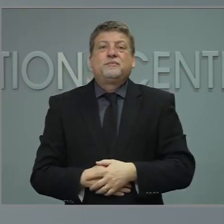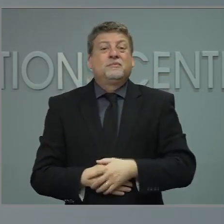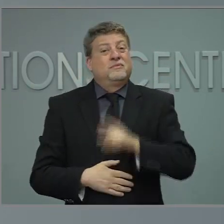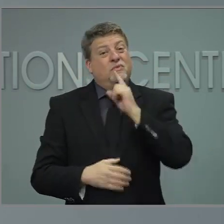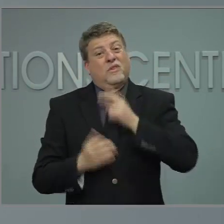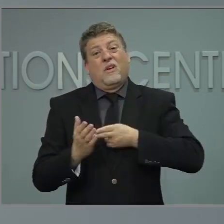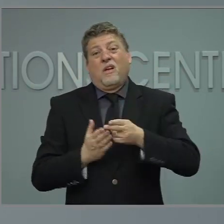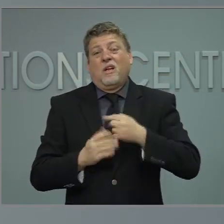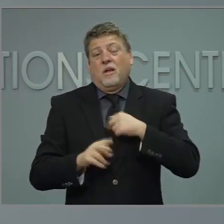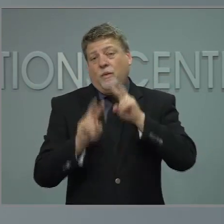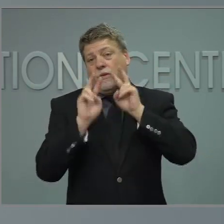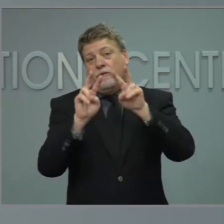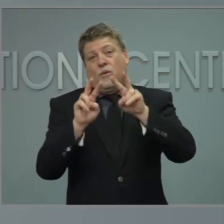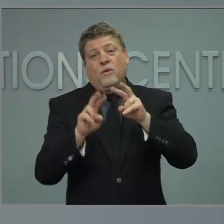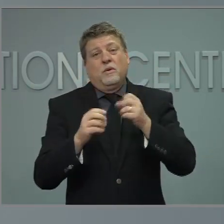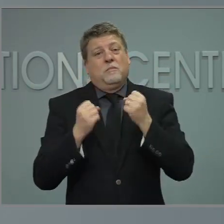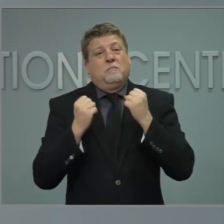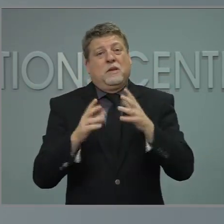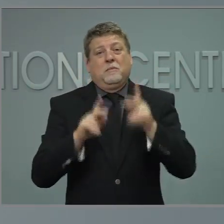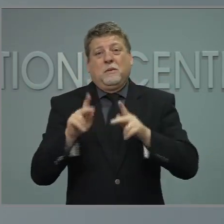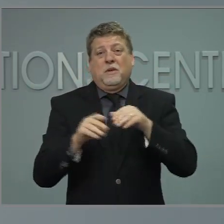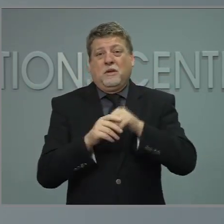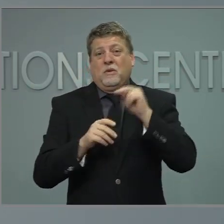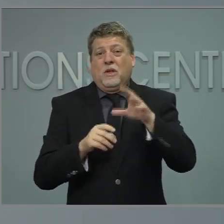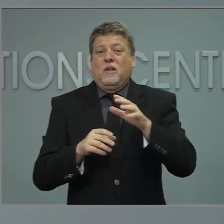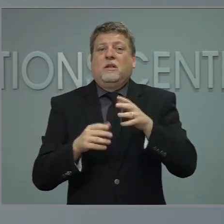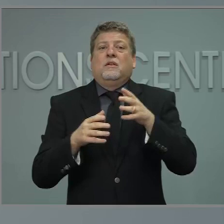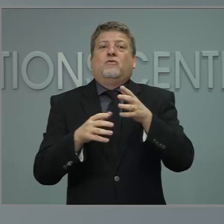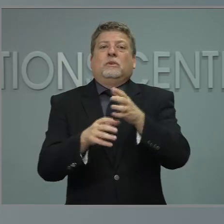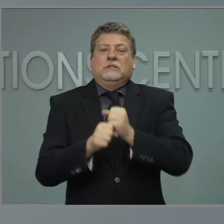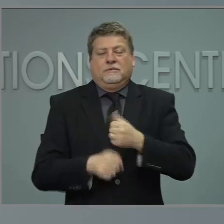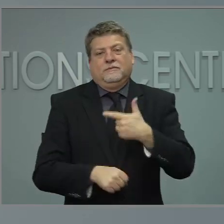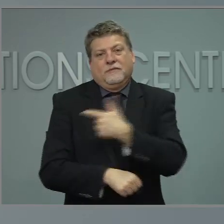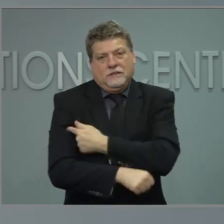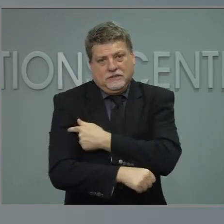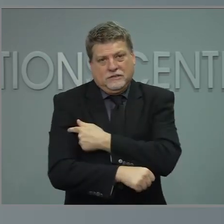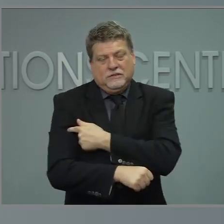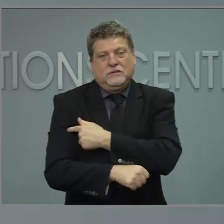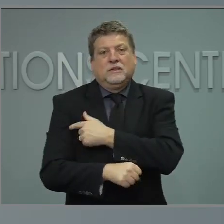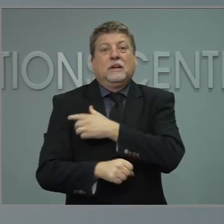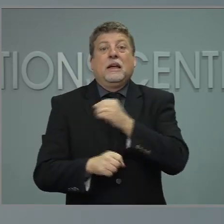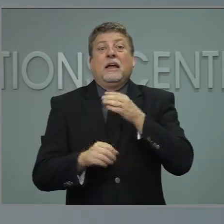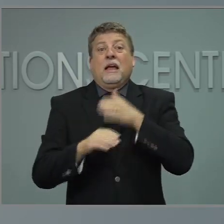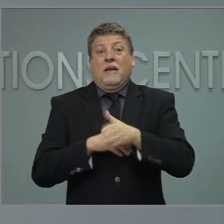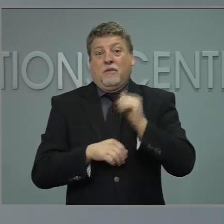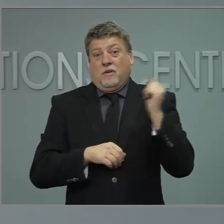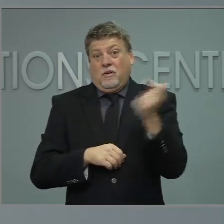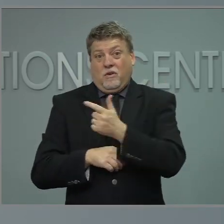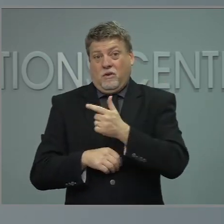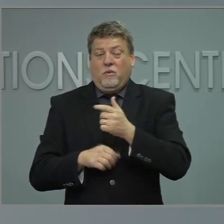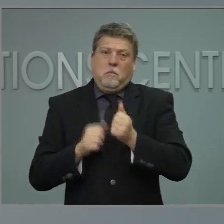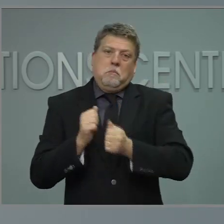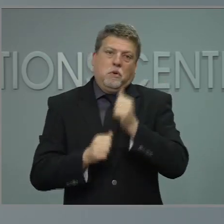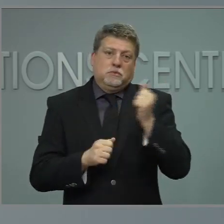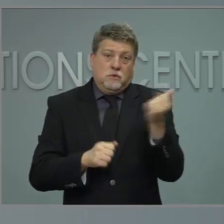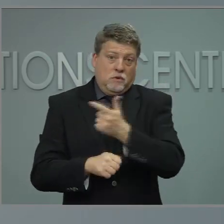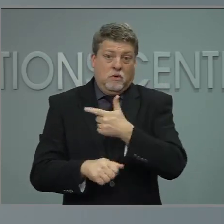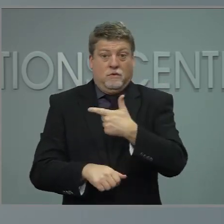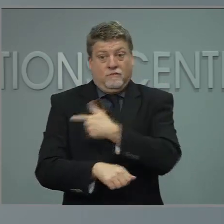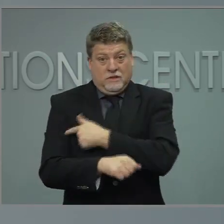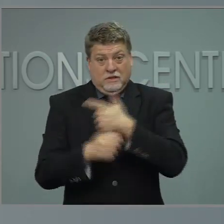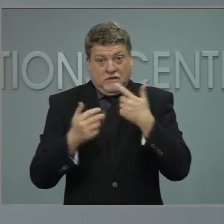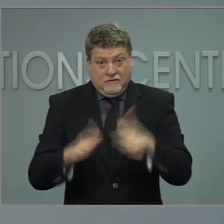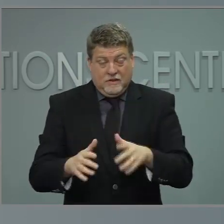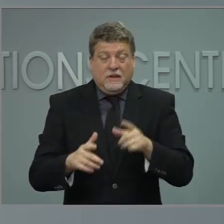a large percentage of our population vaccinated and returning to a more normal time. And we hope that